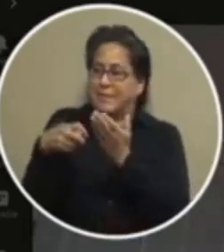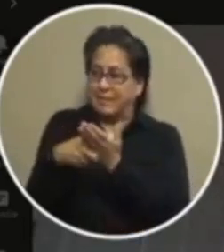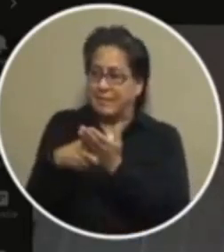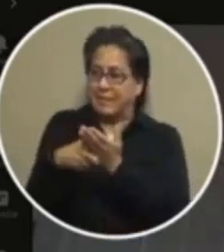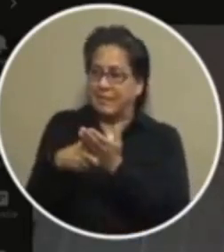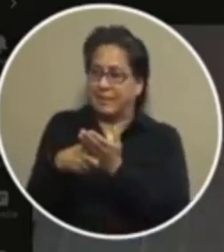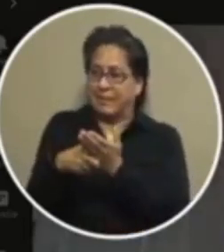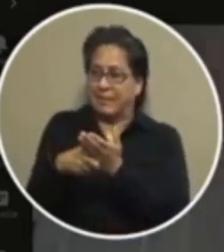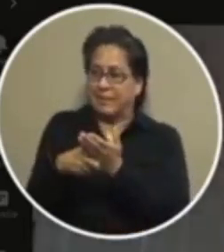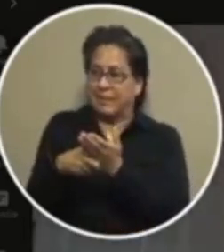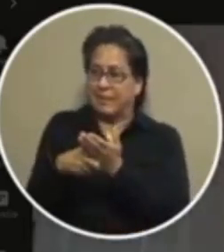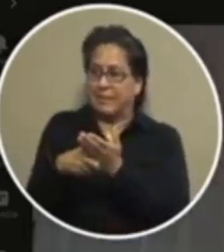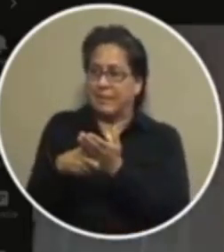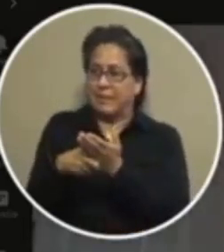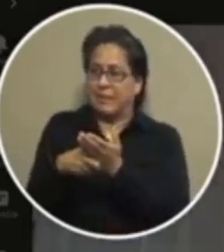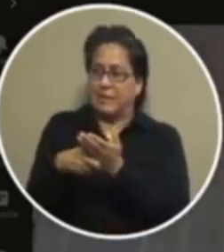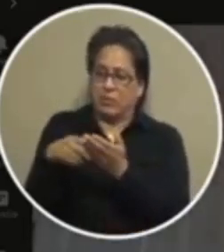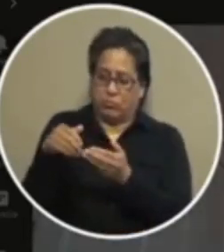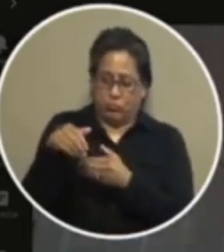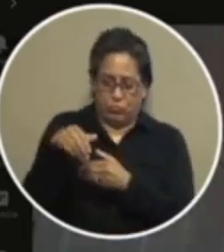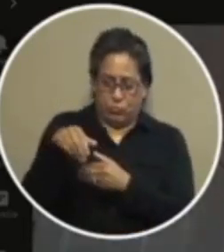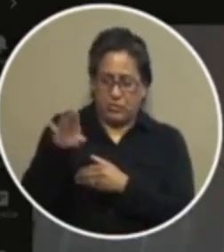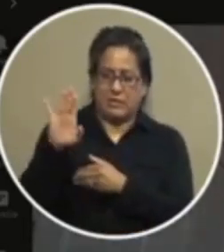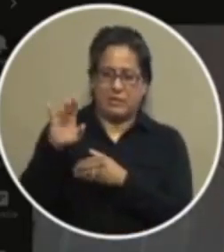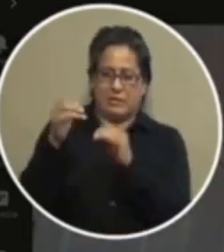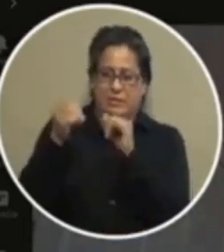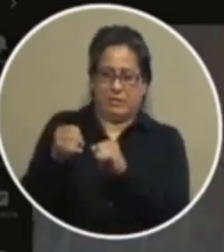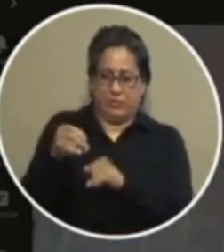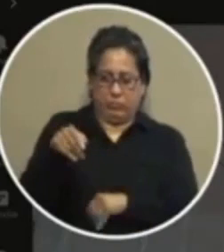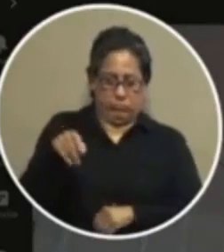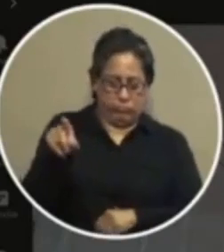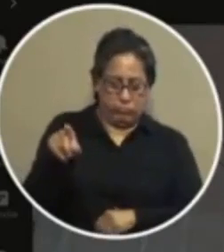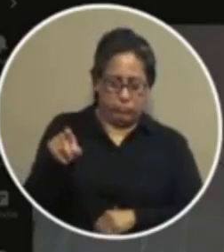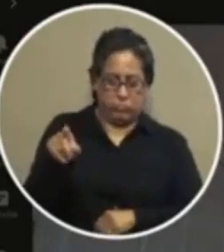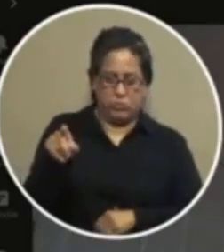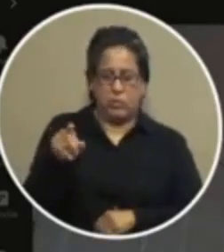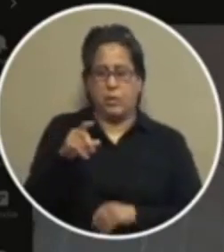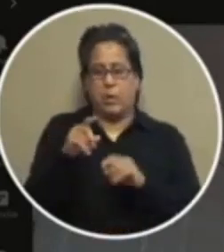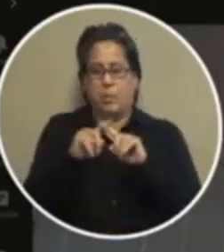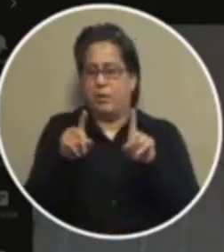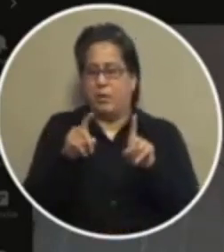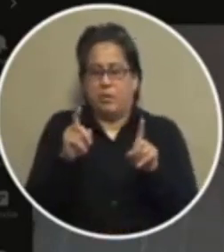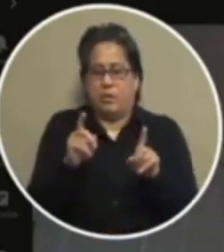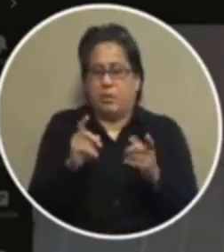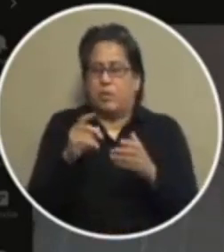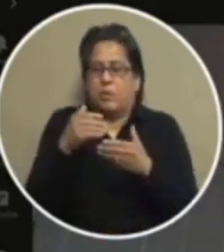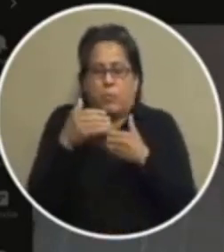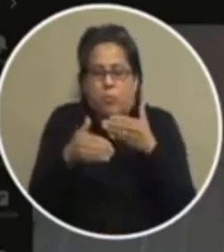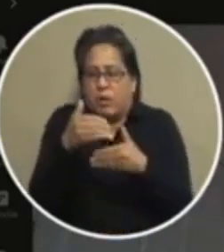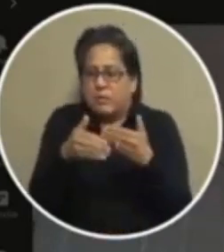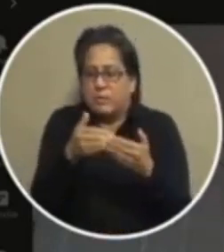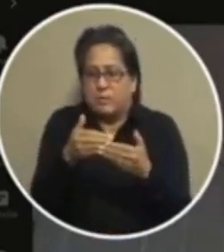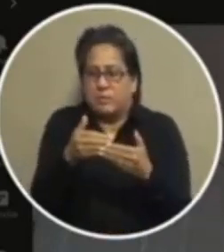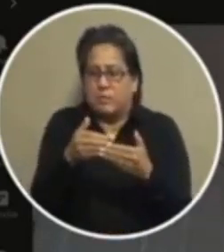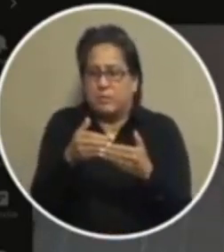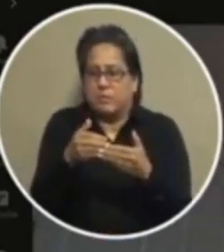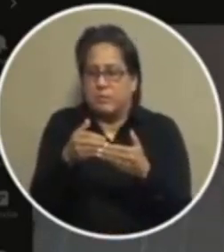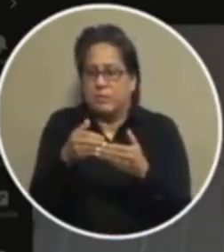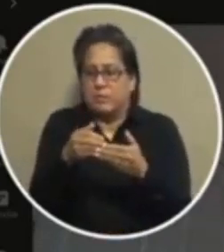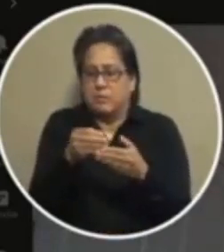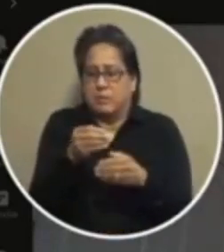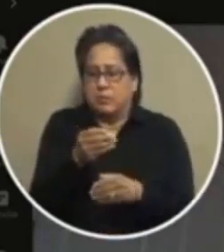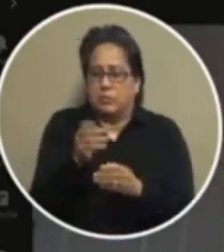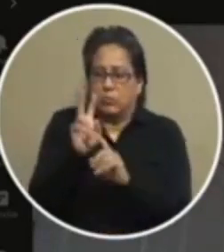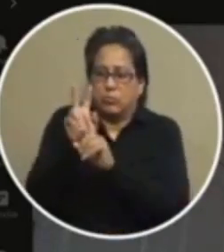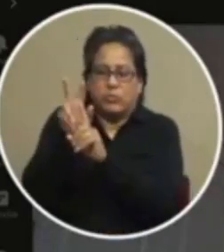and then you release the individual there has to be a process to get the case to county court